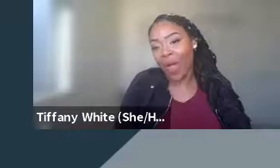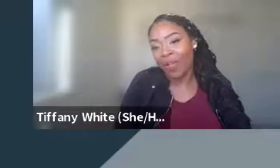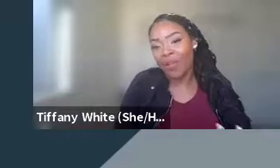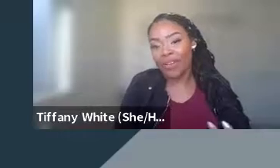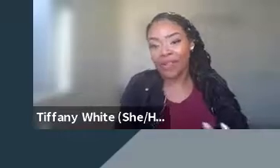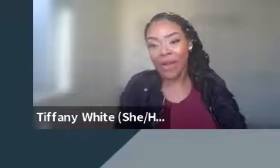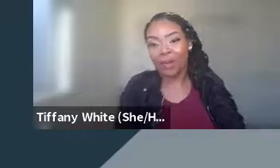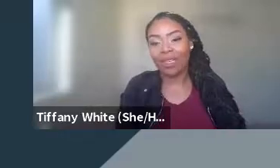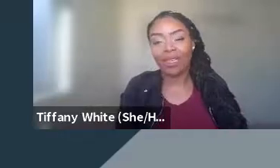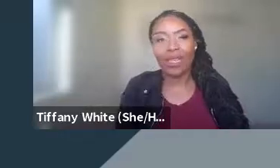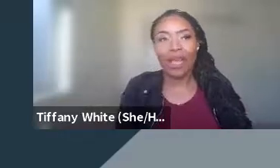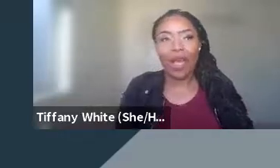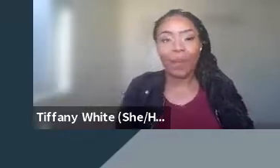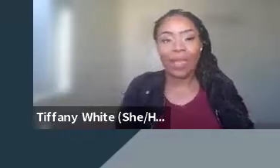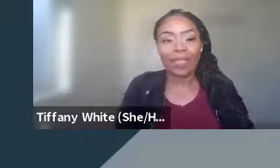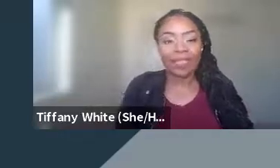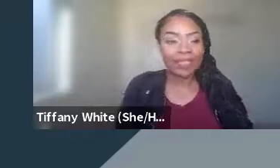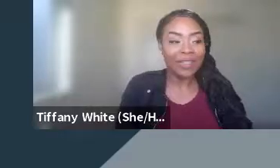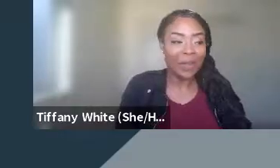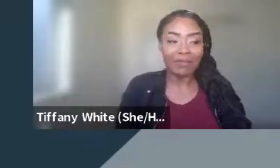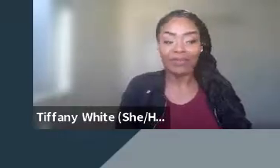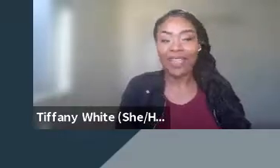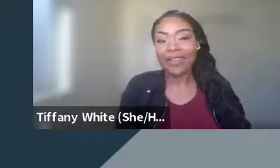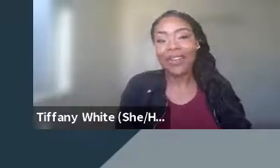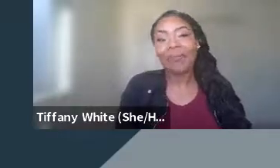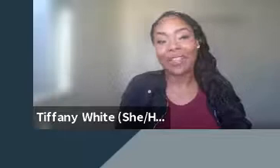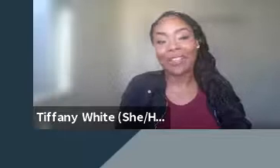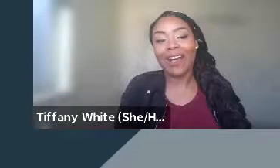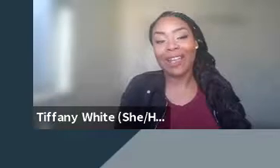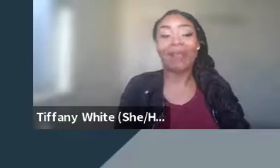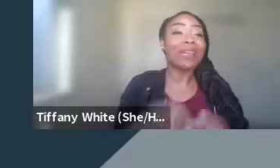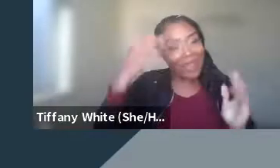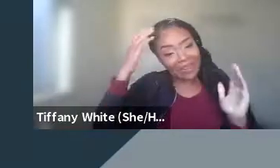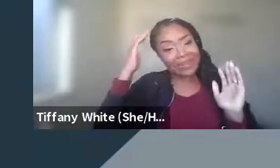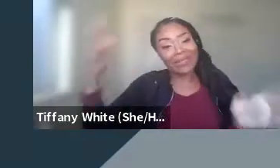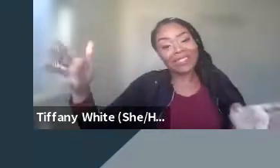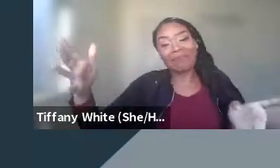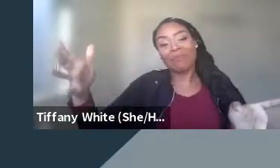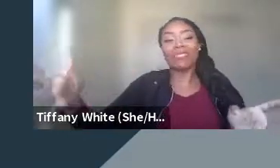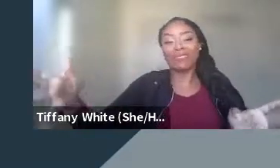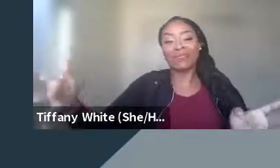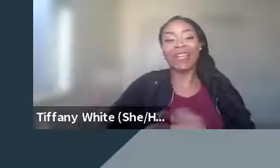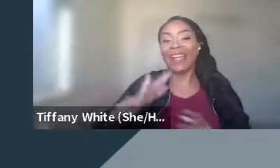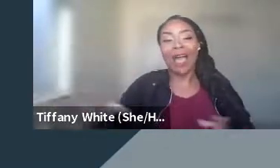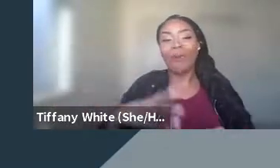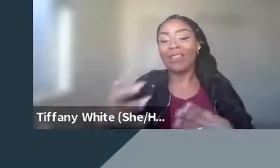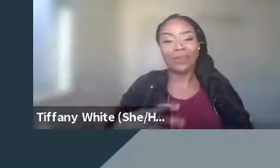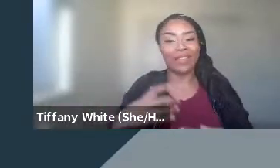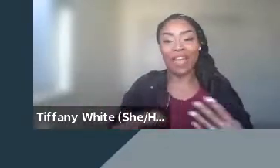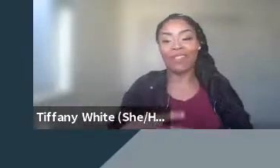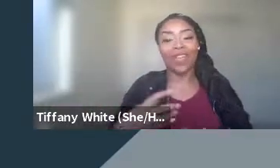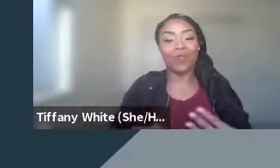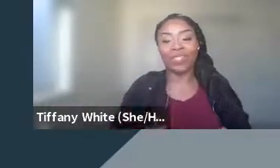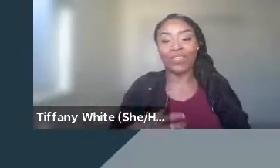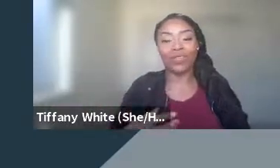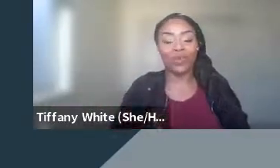helpful, helping me or is it hurting me? And, you know, they get in trouble because they're talking. I'm like, no, that's what they're supposed to do. Like, I want